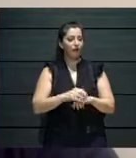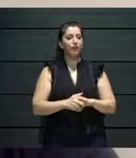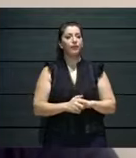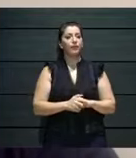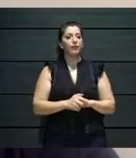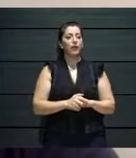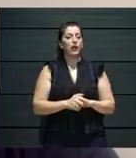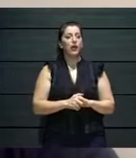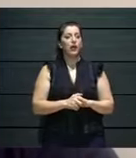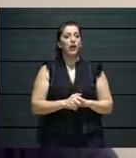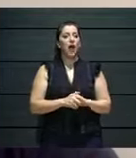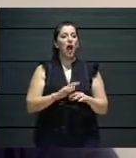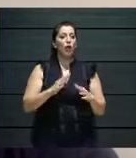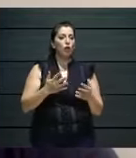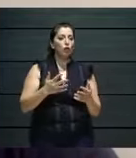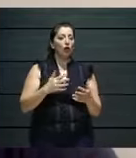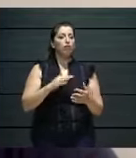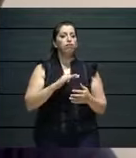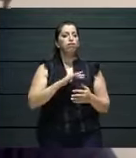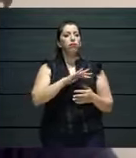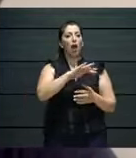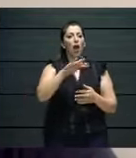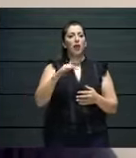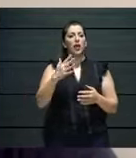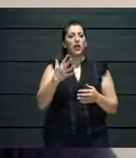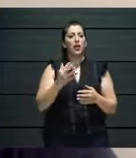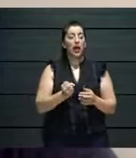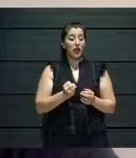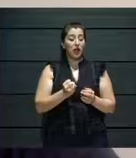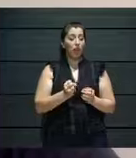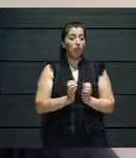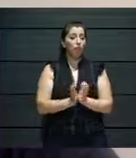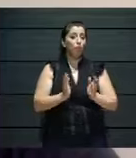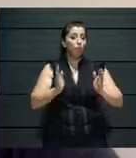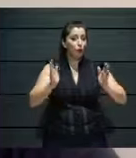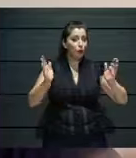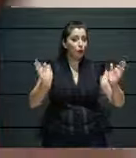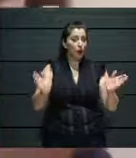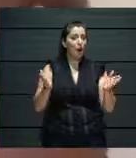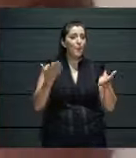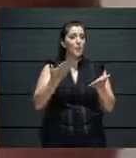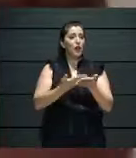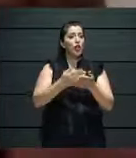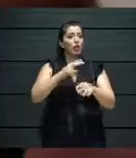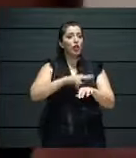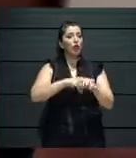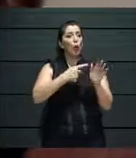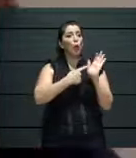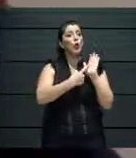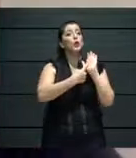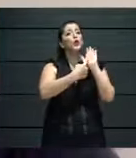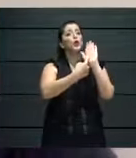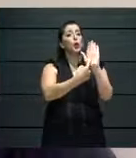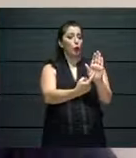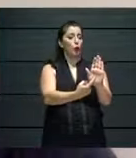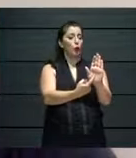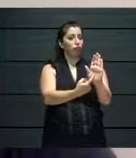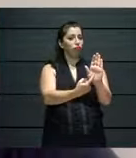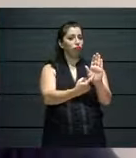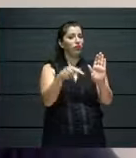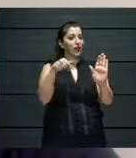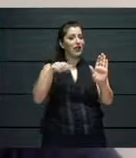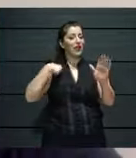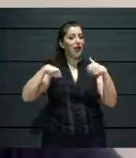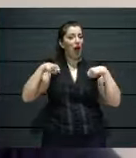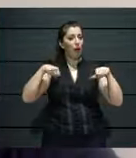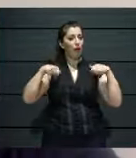to show the performance we show in the theatre, to